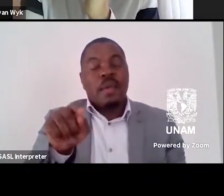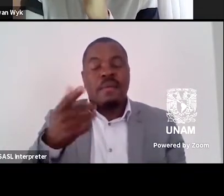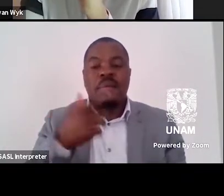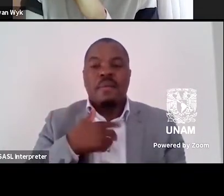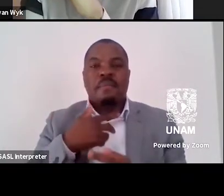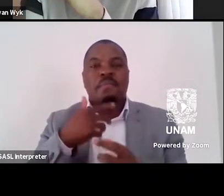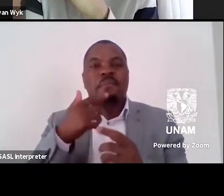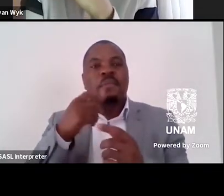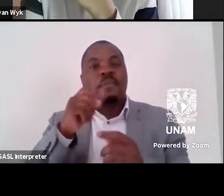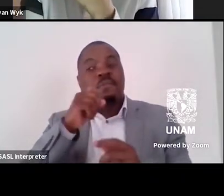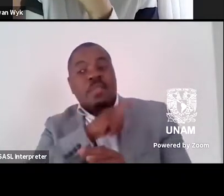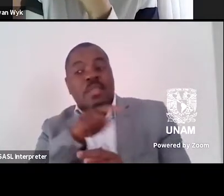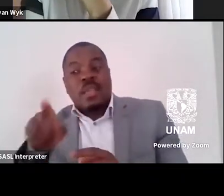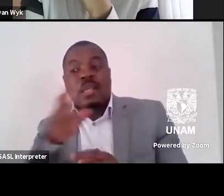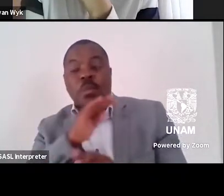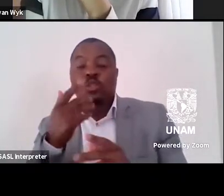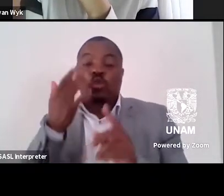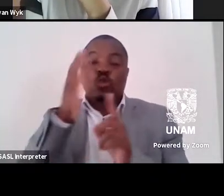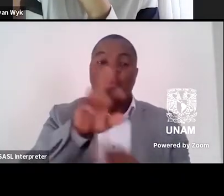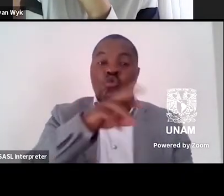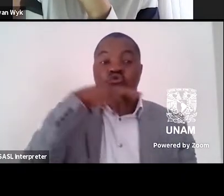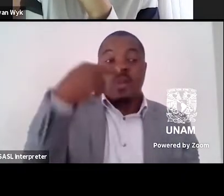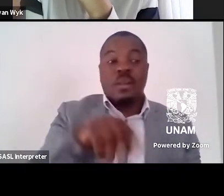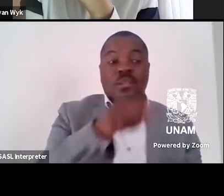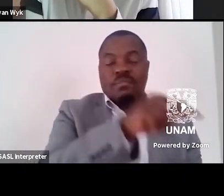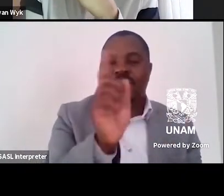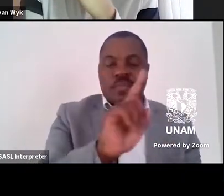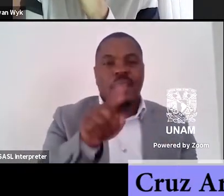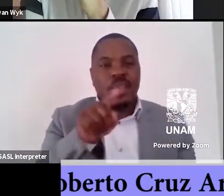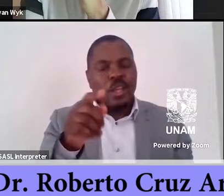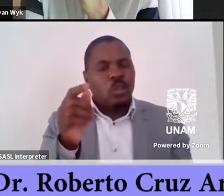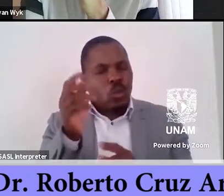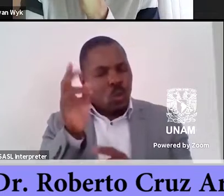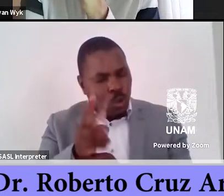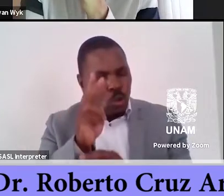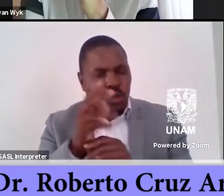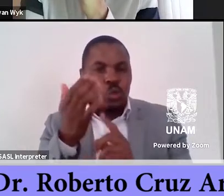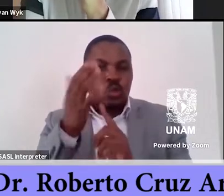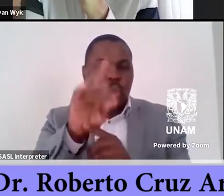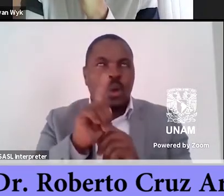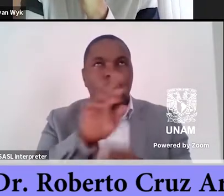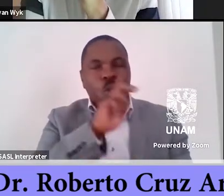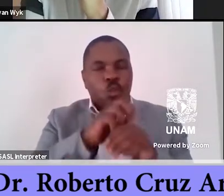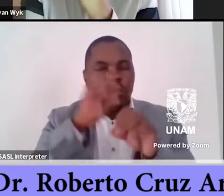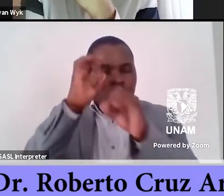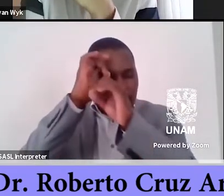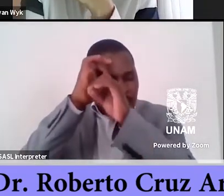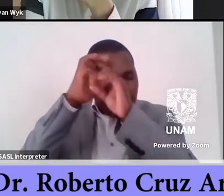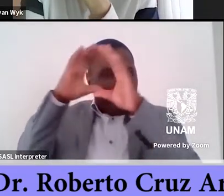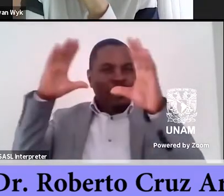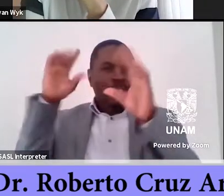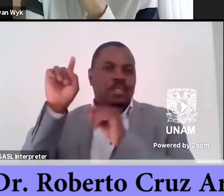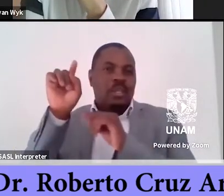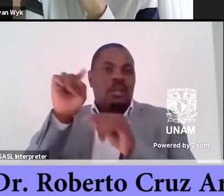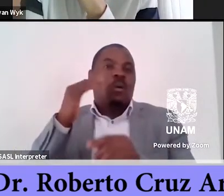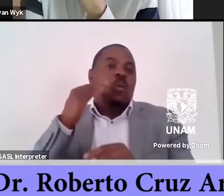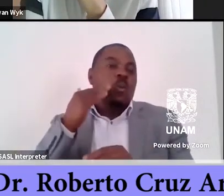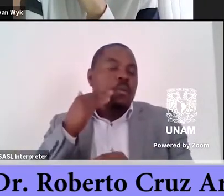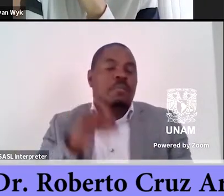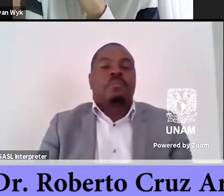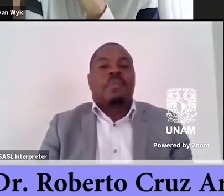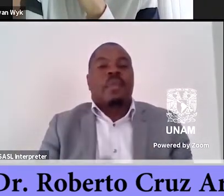to the representation of reality. It also stretches the possibilities of imagination. During the 20th century,